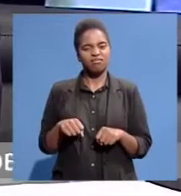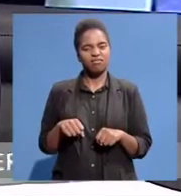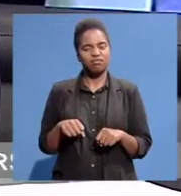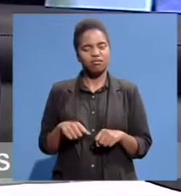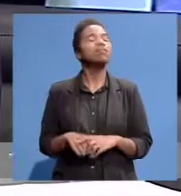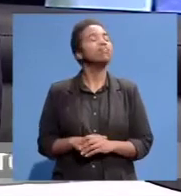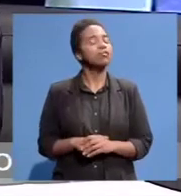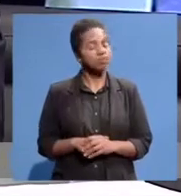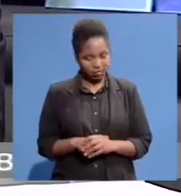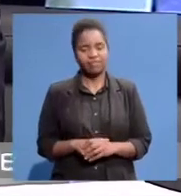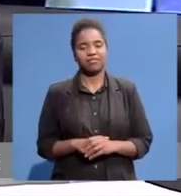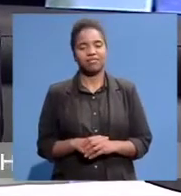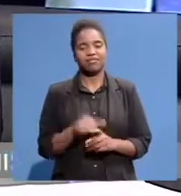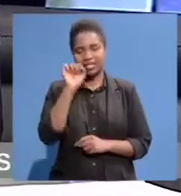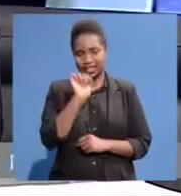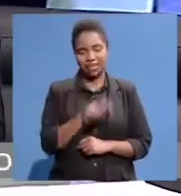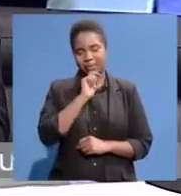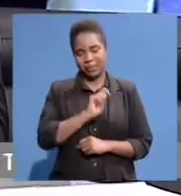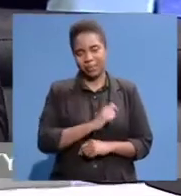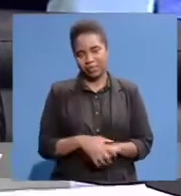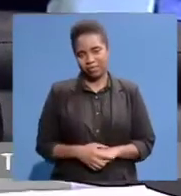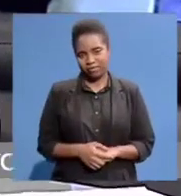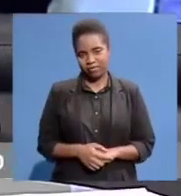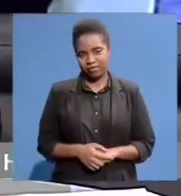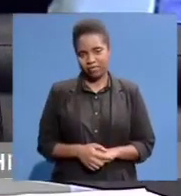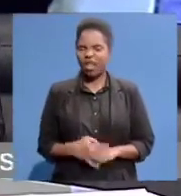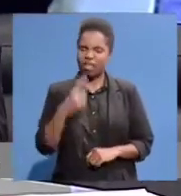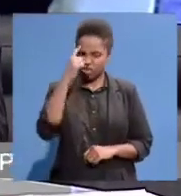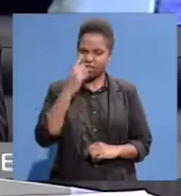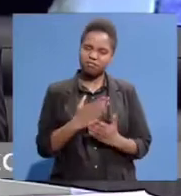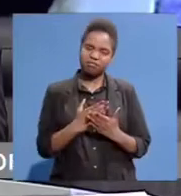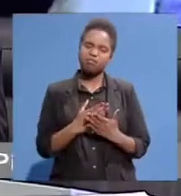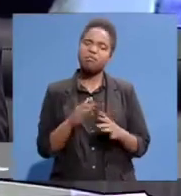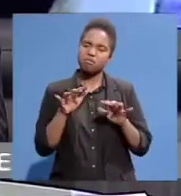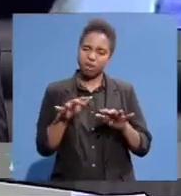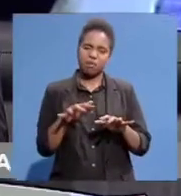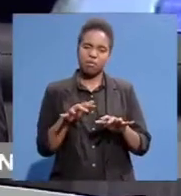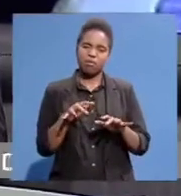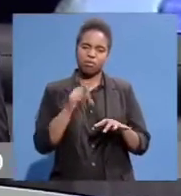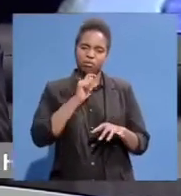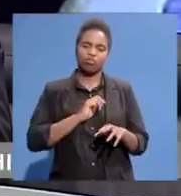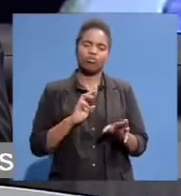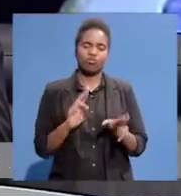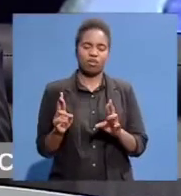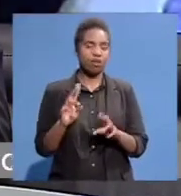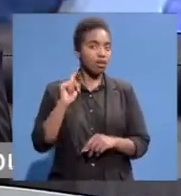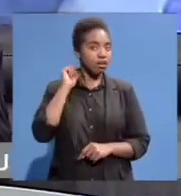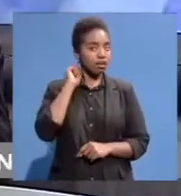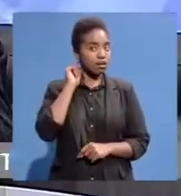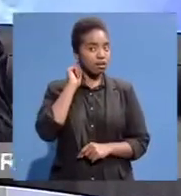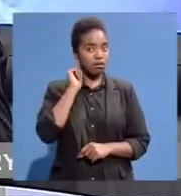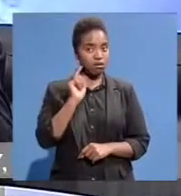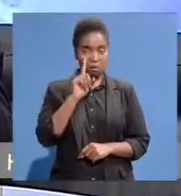Did I think people Were beginning People were ready People were ready People were very conscious People were aware